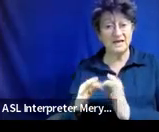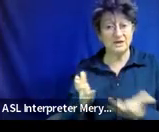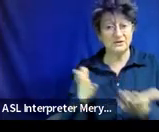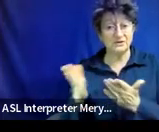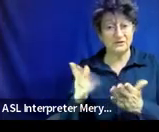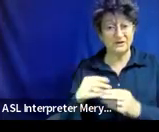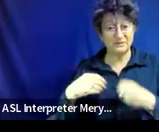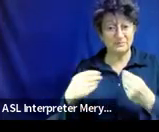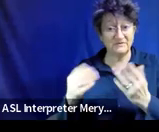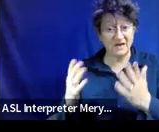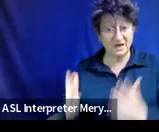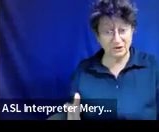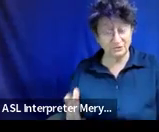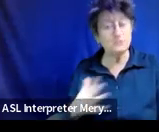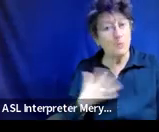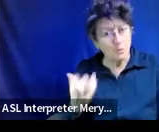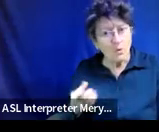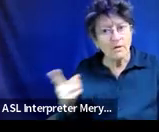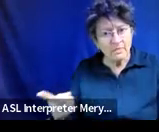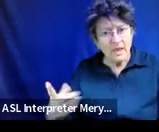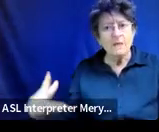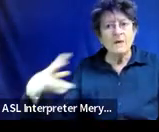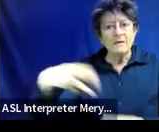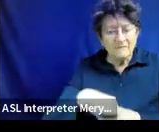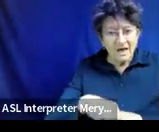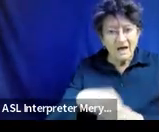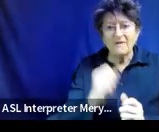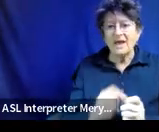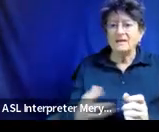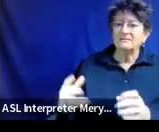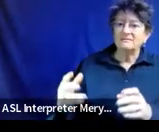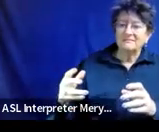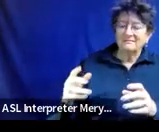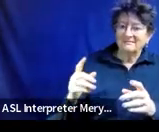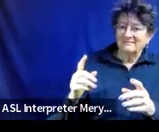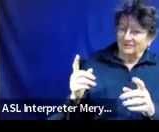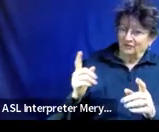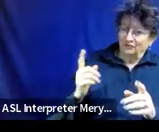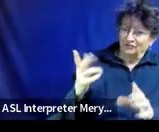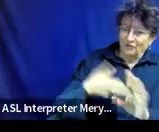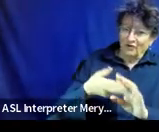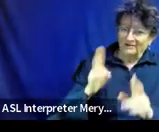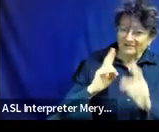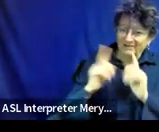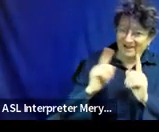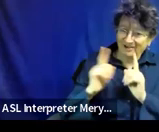and participate in that conversation because that's going to be a good one.